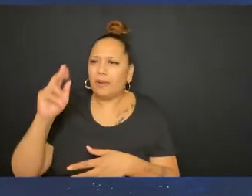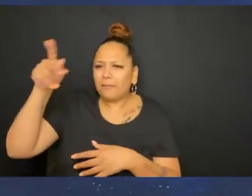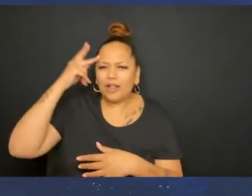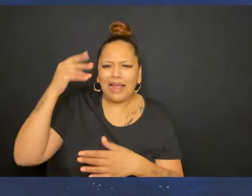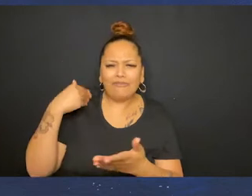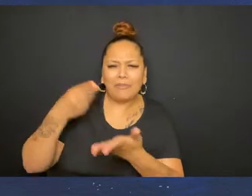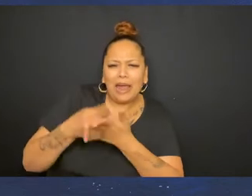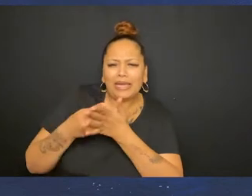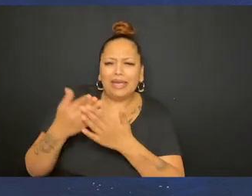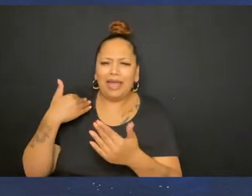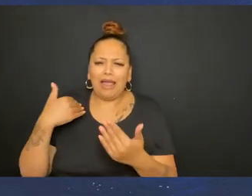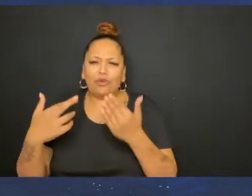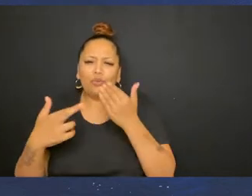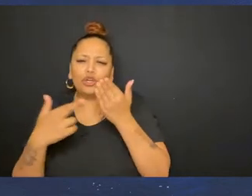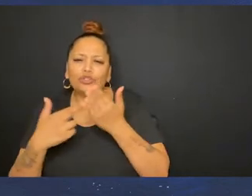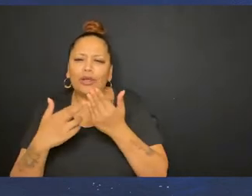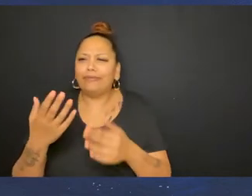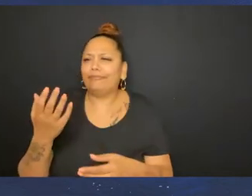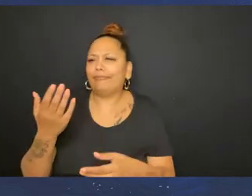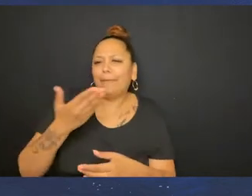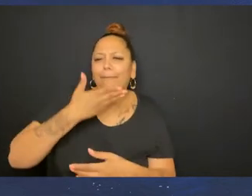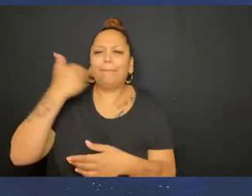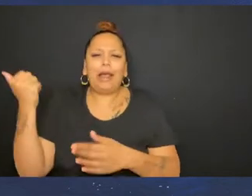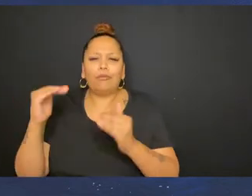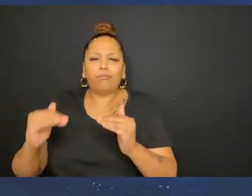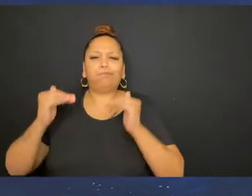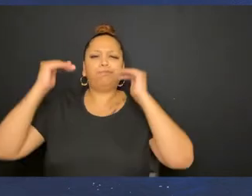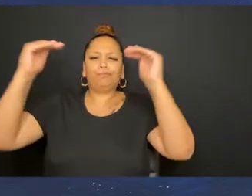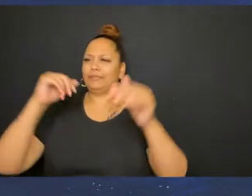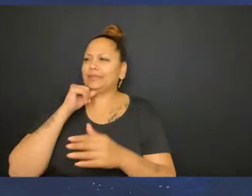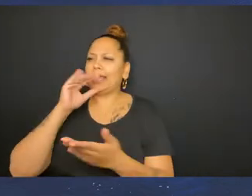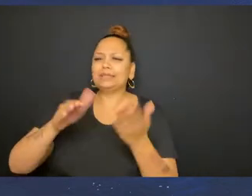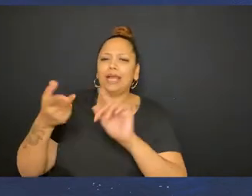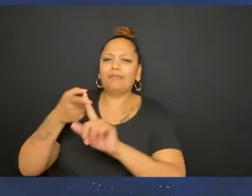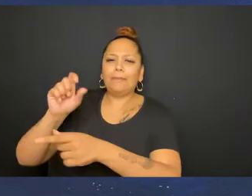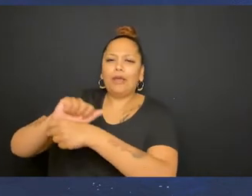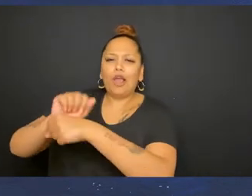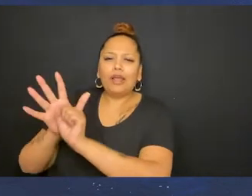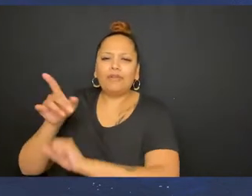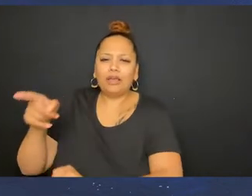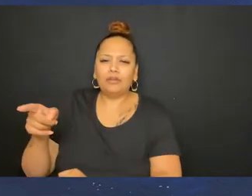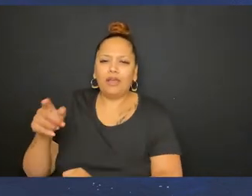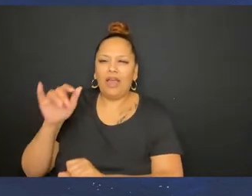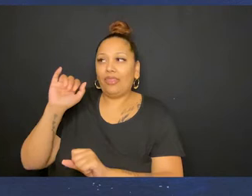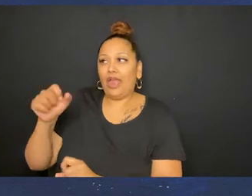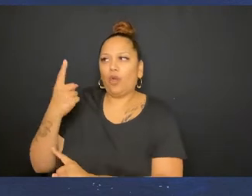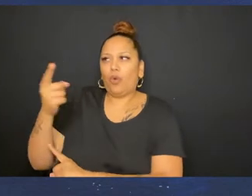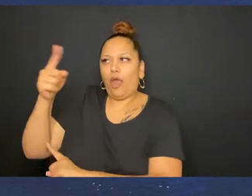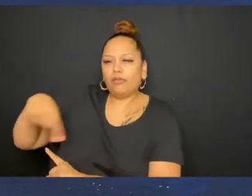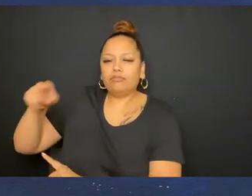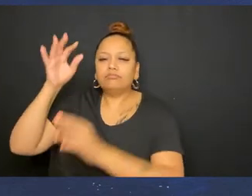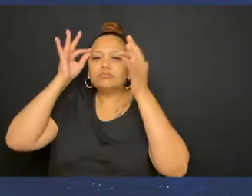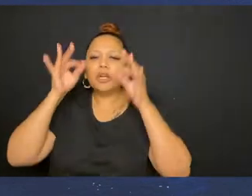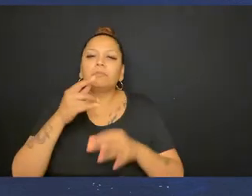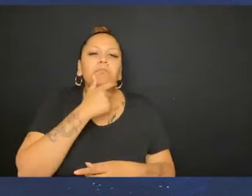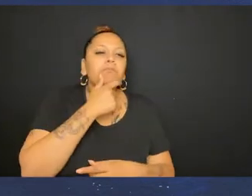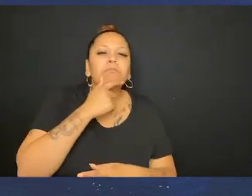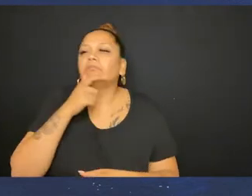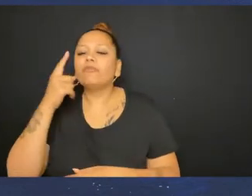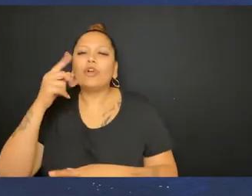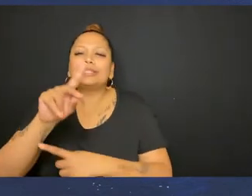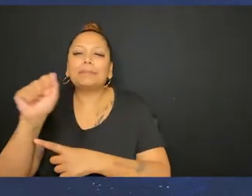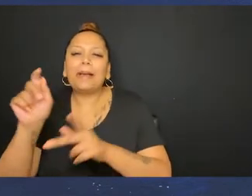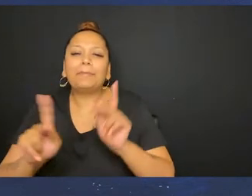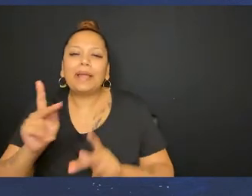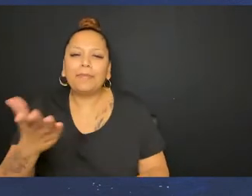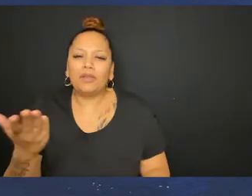dying Politicians who have the money and the resources To get better and not die from COVID Are the ones deciding for